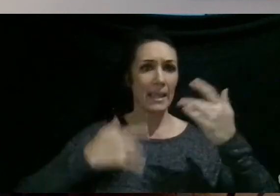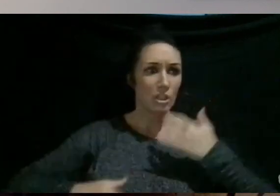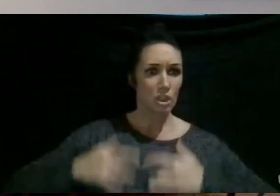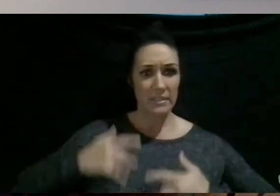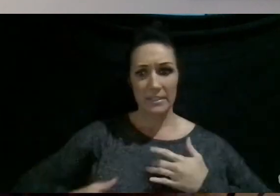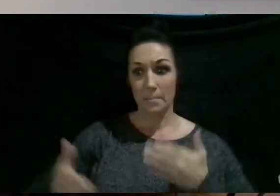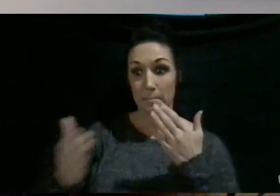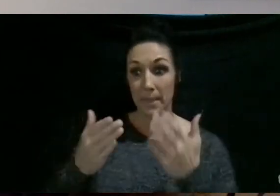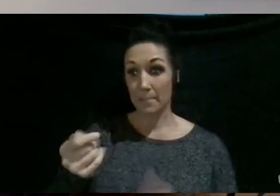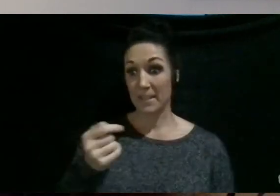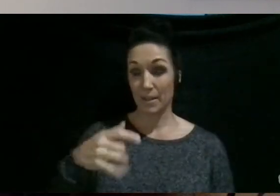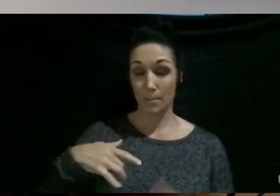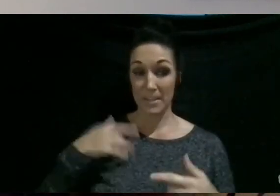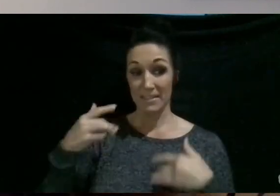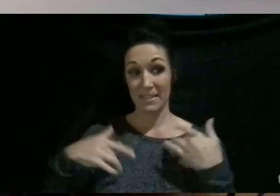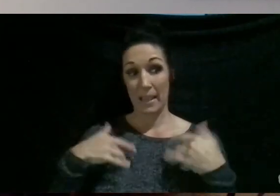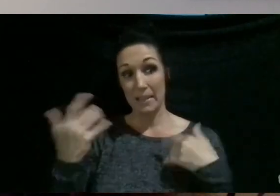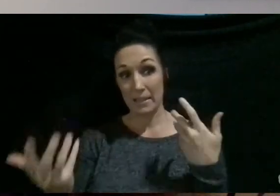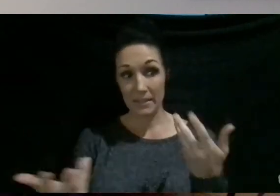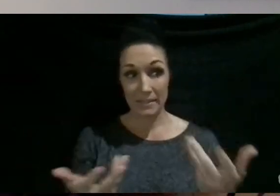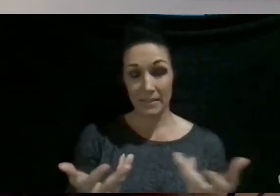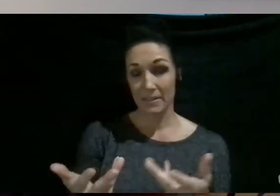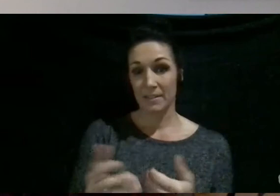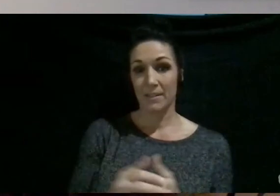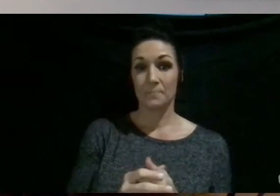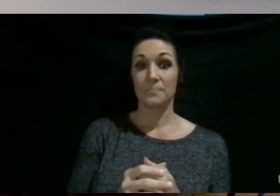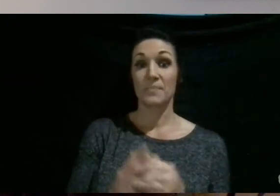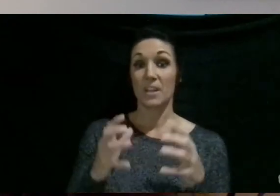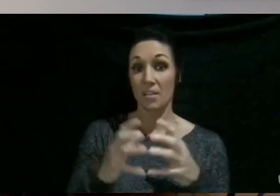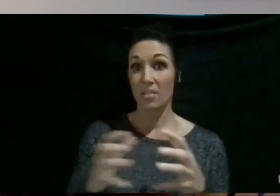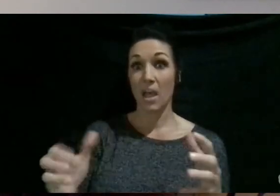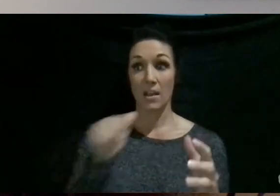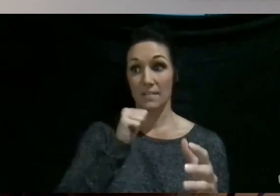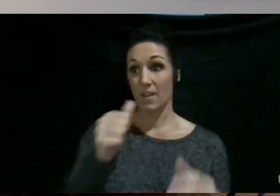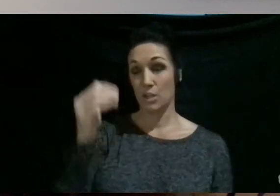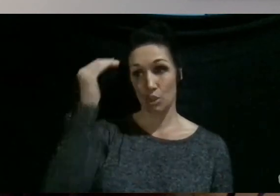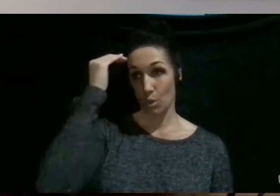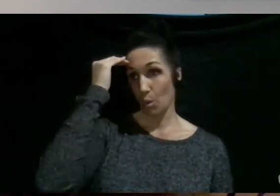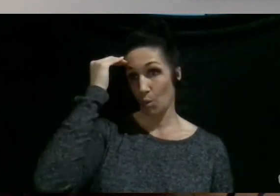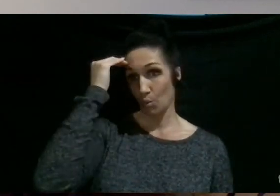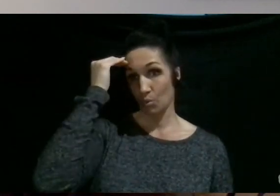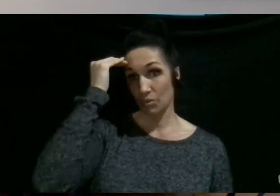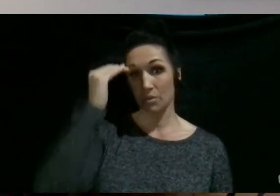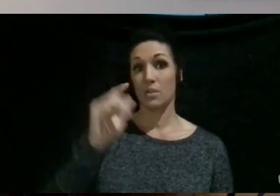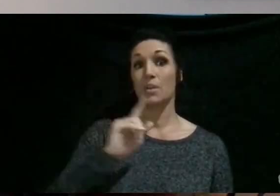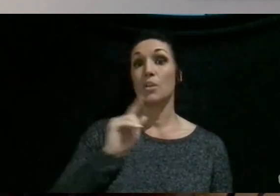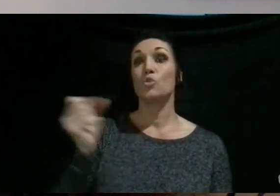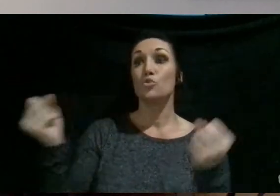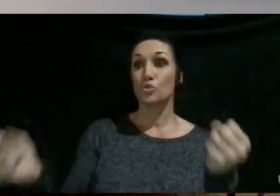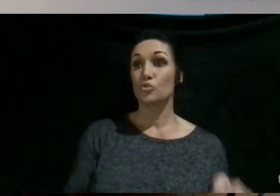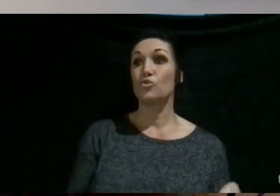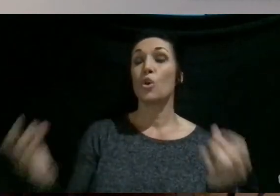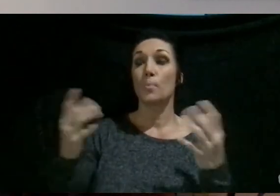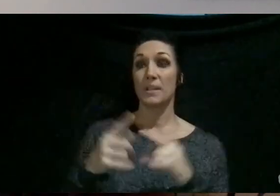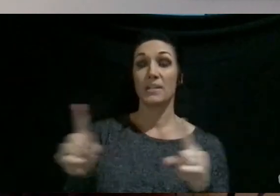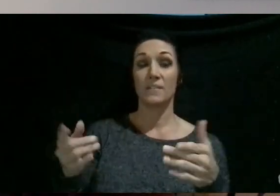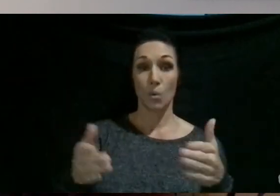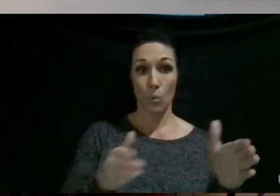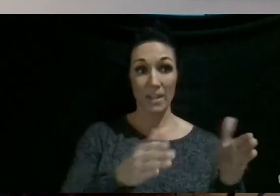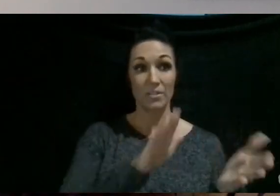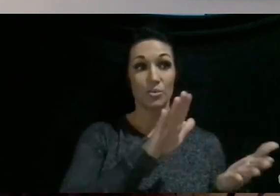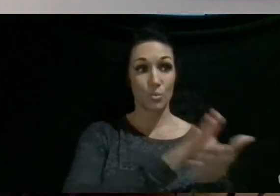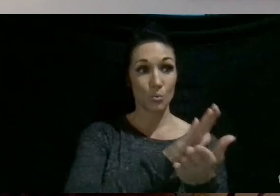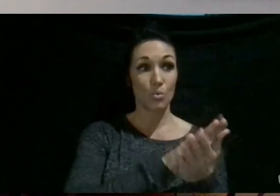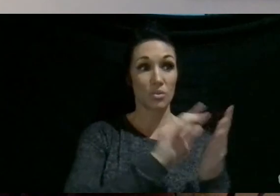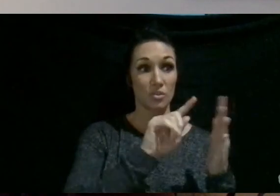even a little excited, and just a lot of unknowns. There are so many different ways that school is starting back,